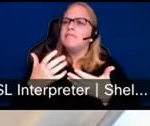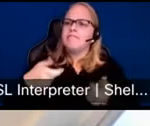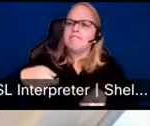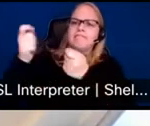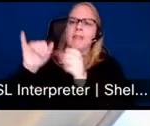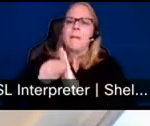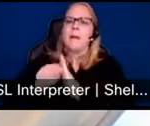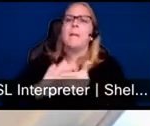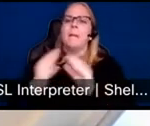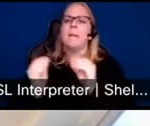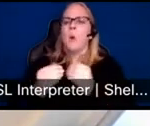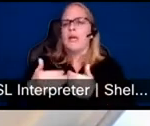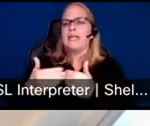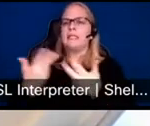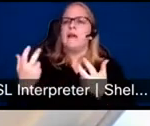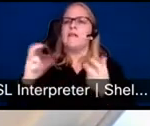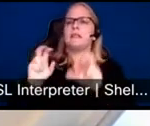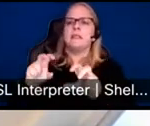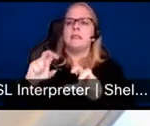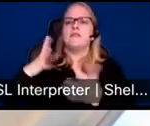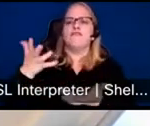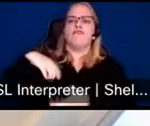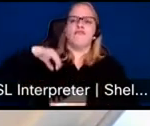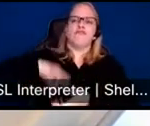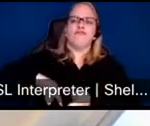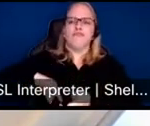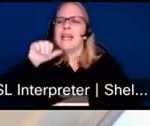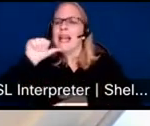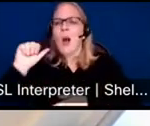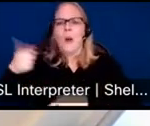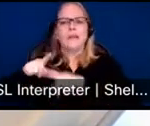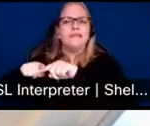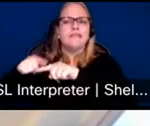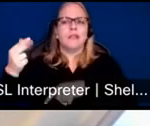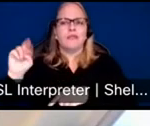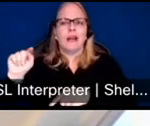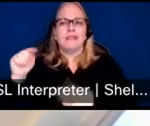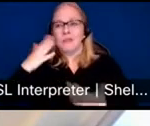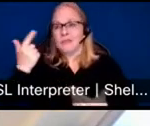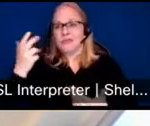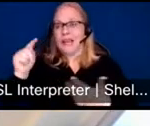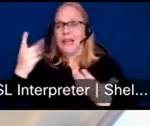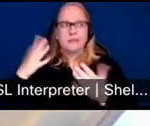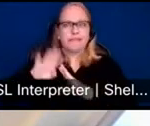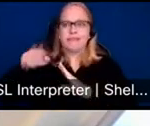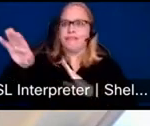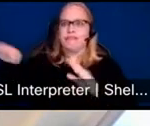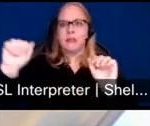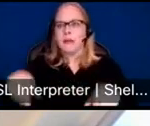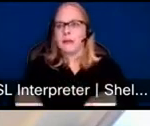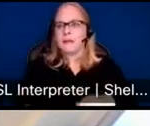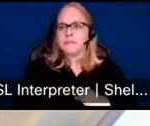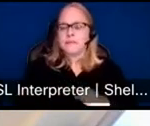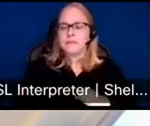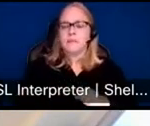perpetually relying on grant funding, which is inherently unsustainable. And so basically, what we did is, we,